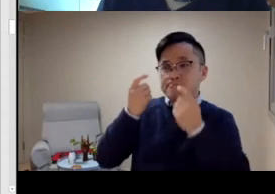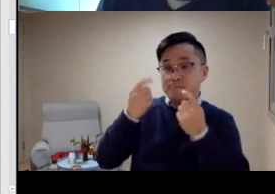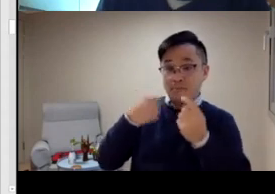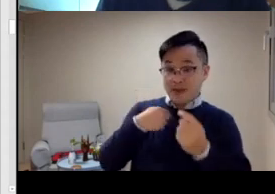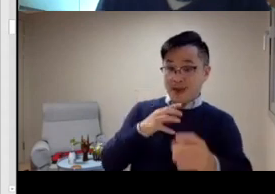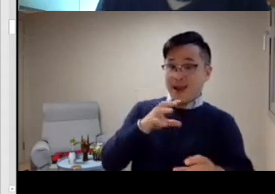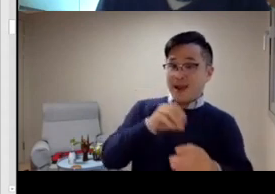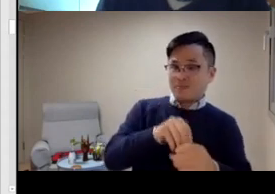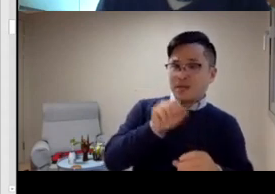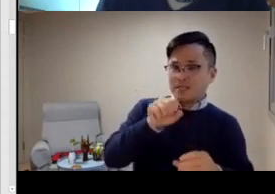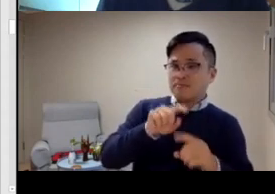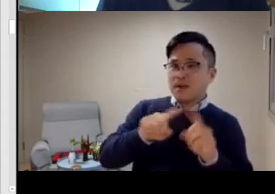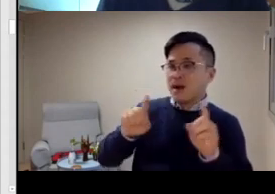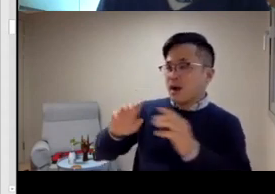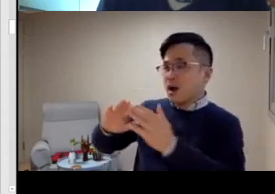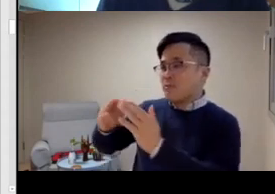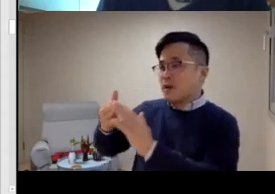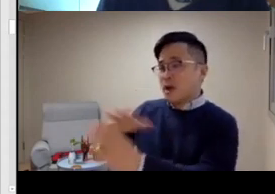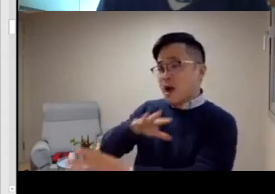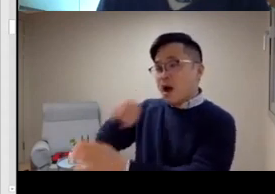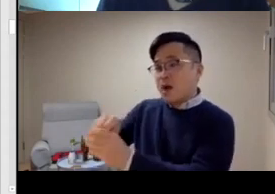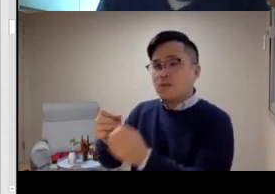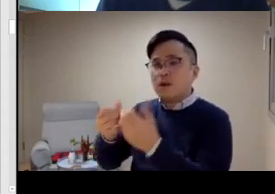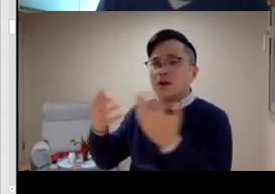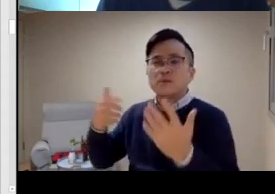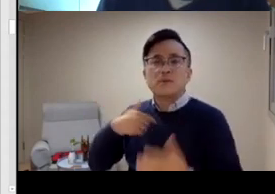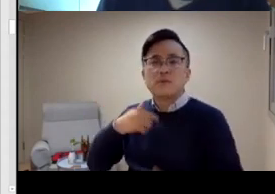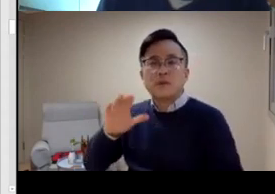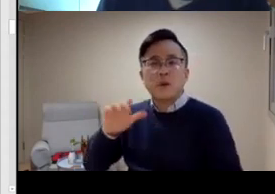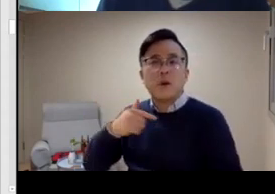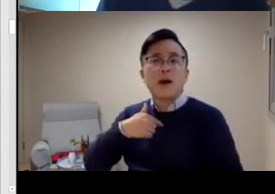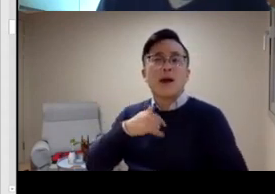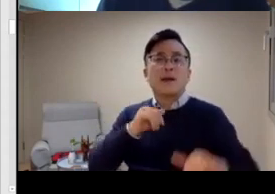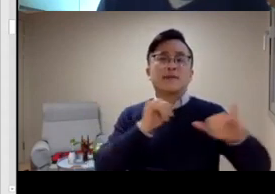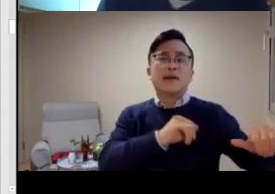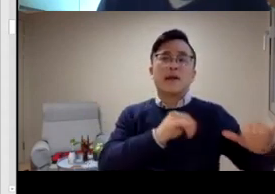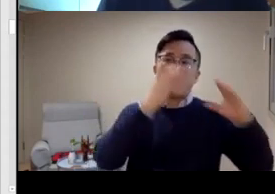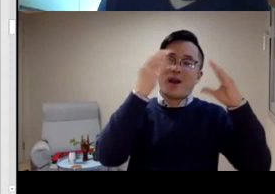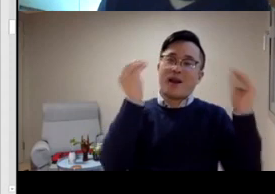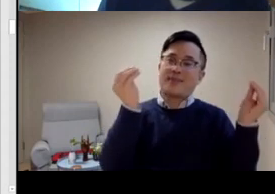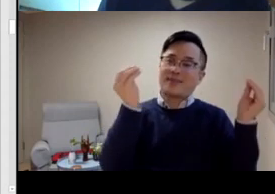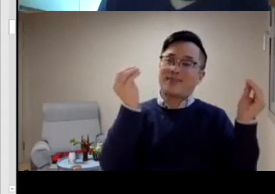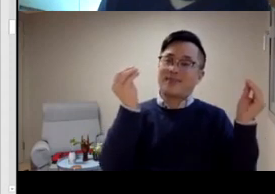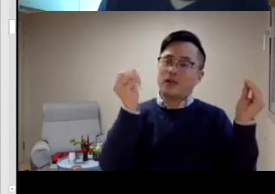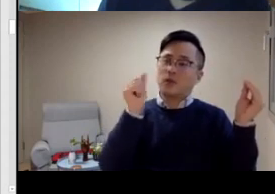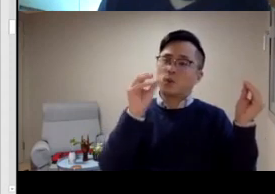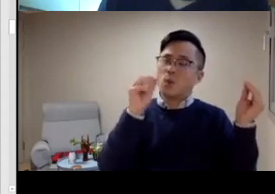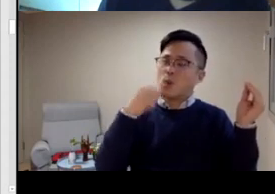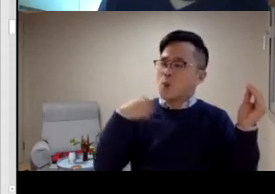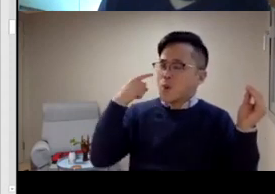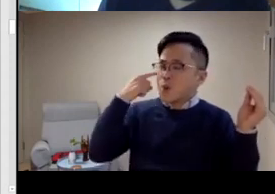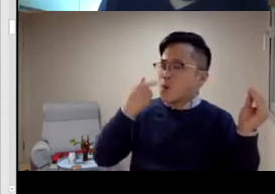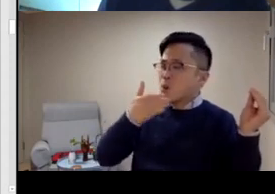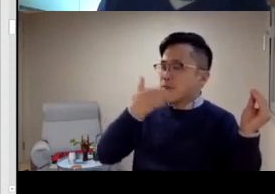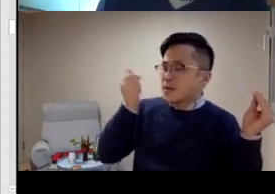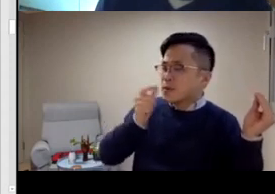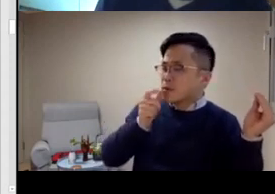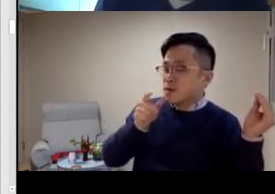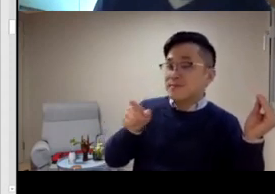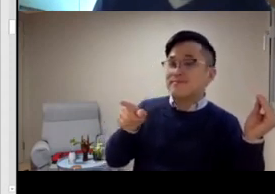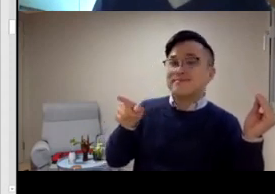that we've been working on. But we also have strong support from the